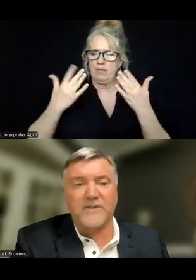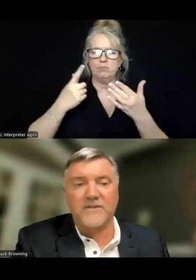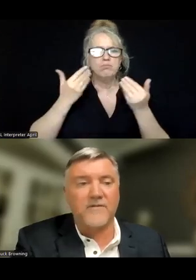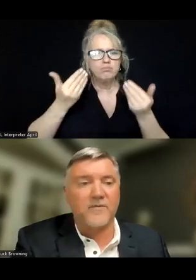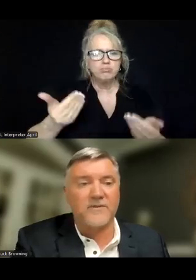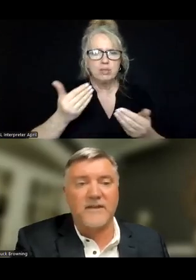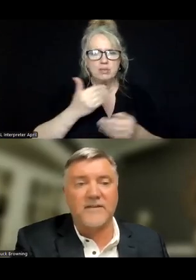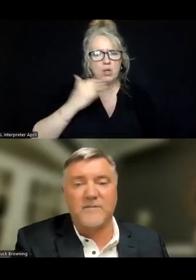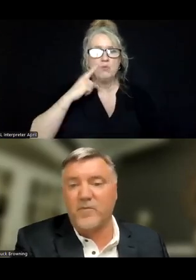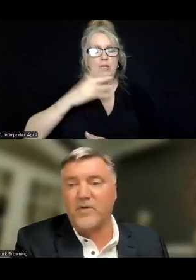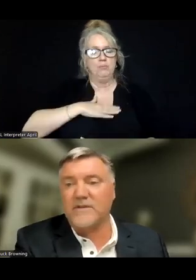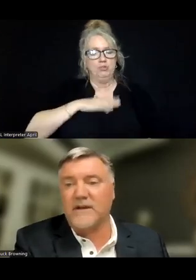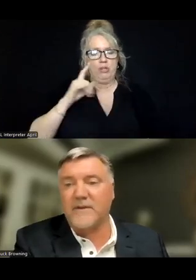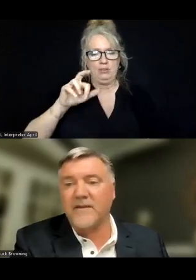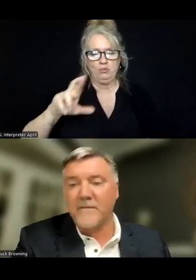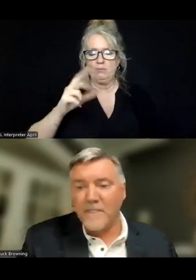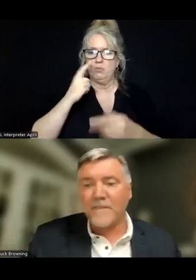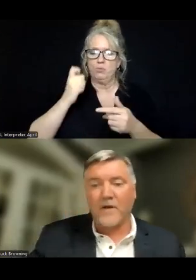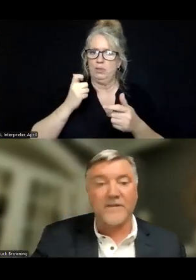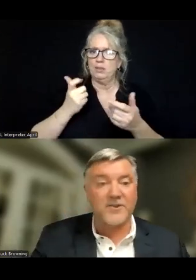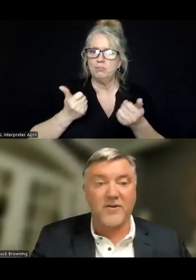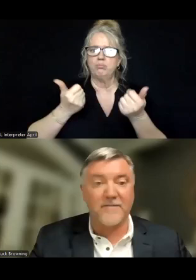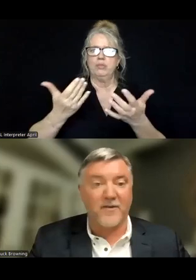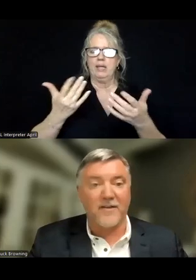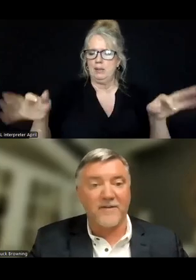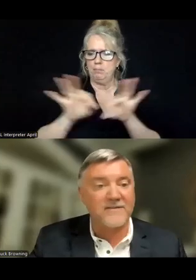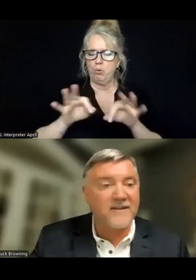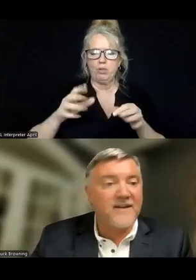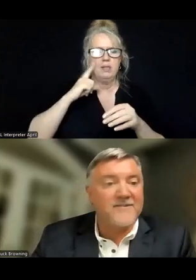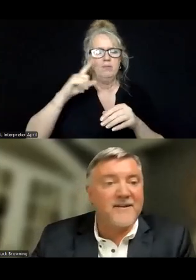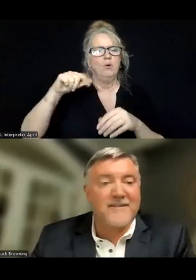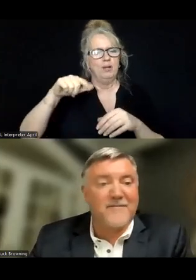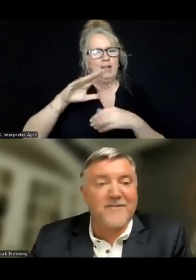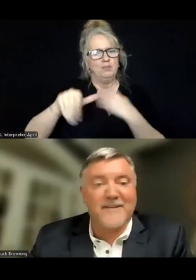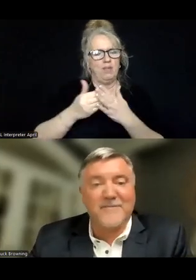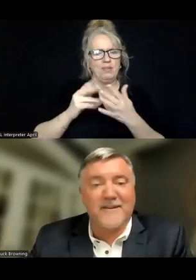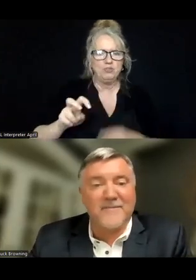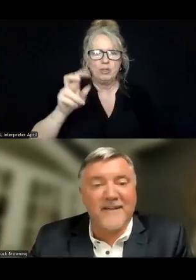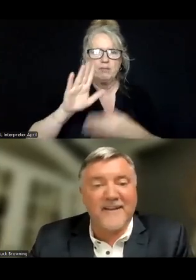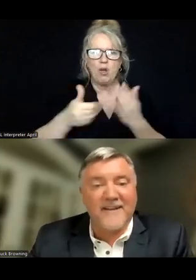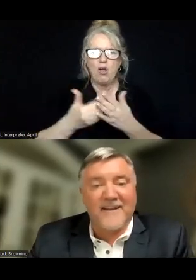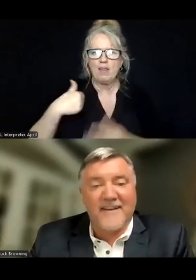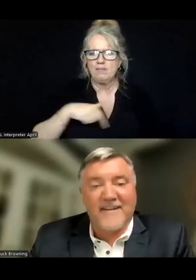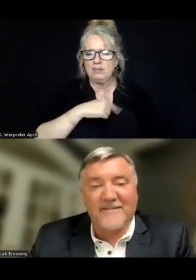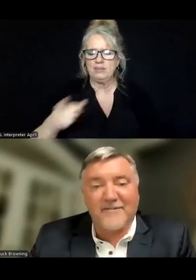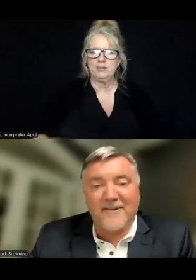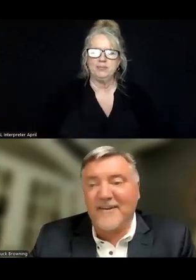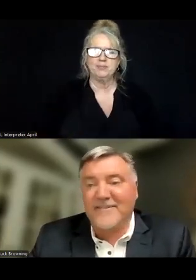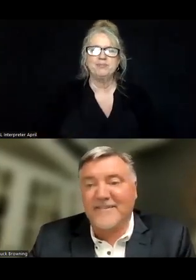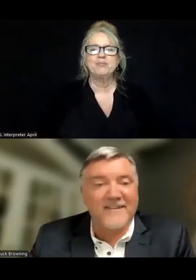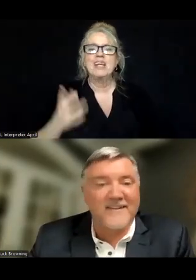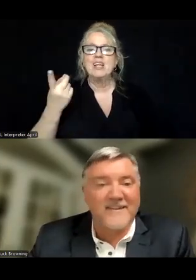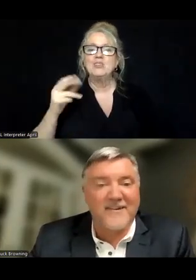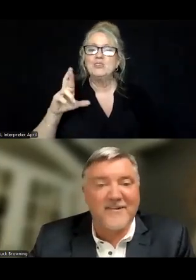but I really appreciate Jennifer presenting this important topic on this journey for all of us. Now it's time for our SAMHSA update. And Dr.